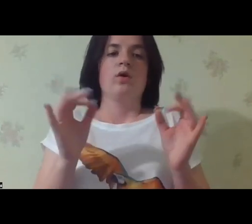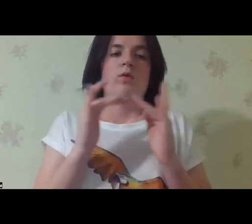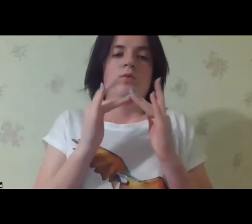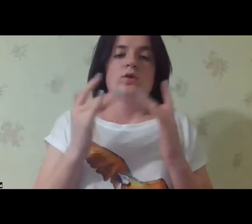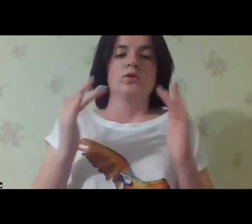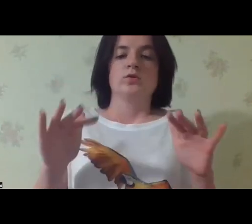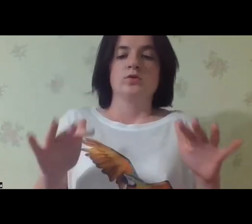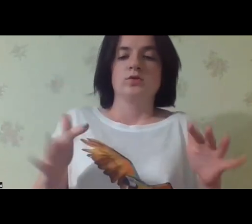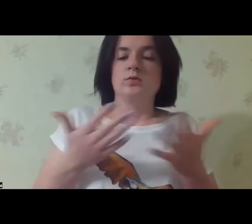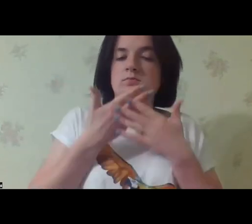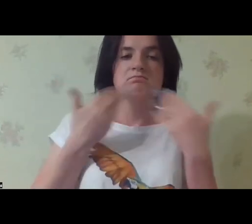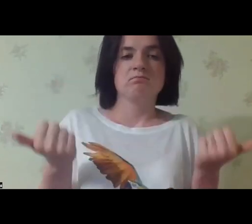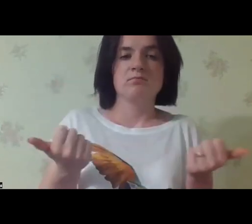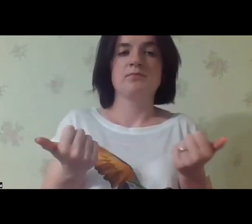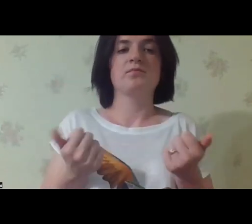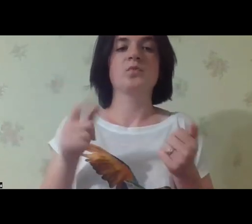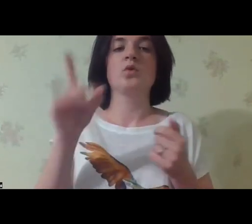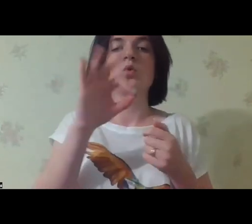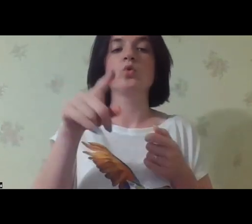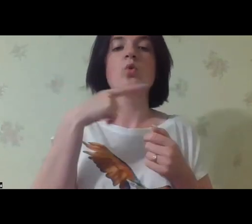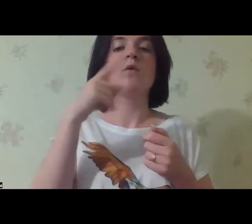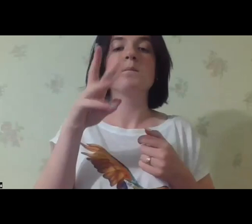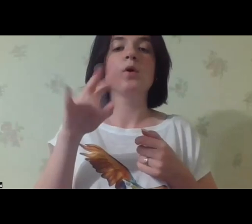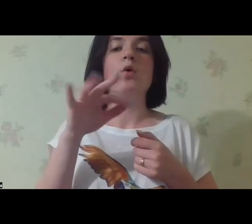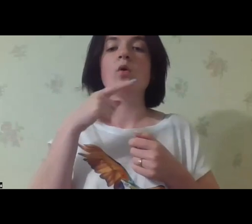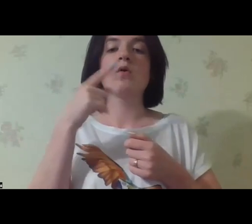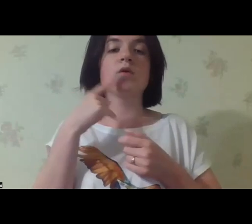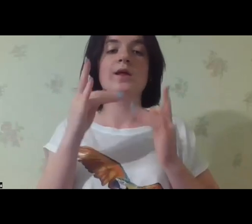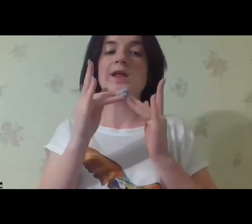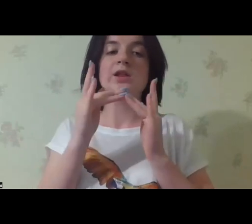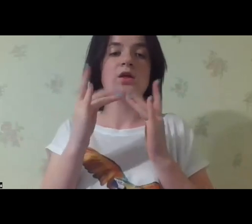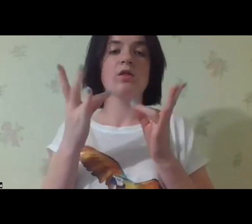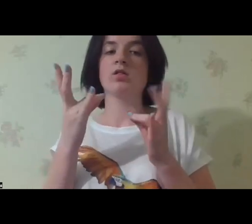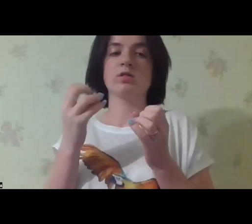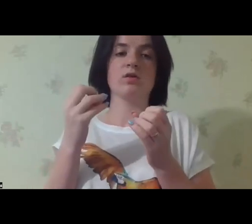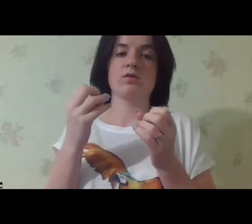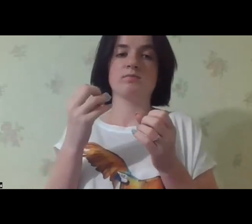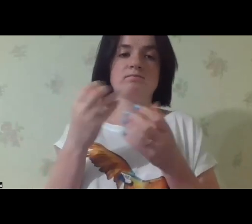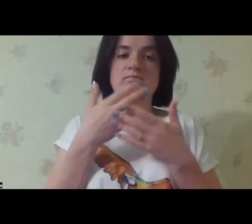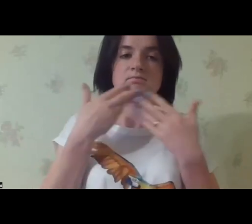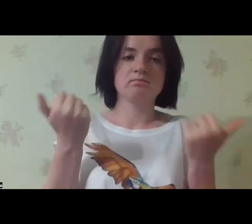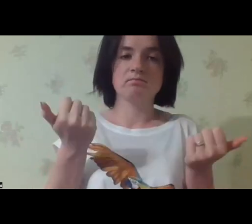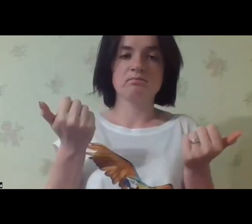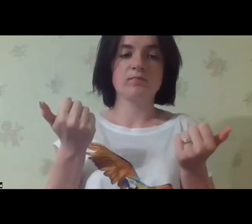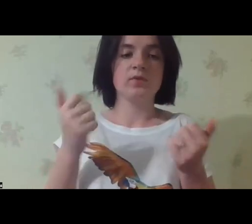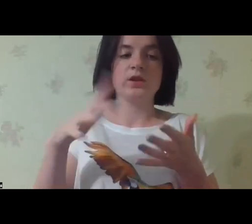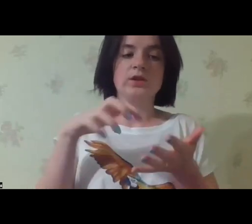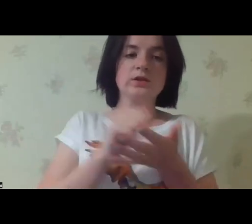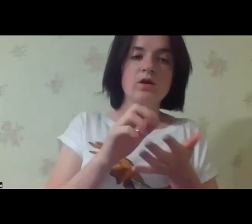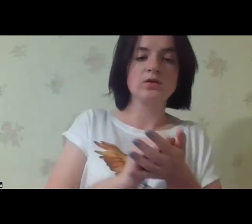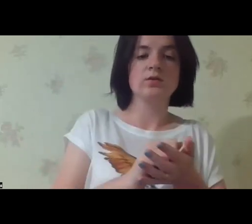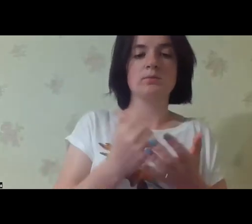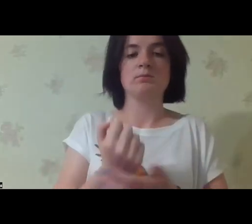normal life in the institution, not even close. This is what Mikola was saying, the institutions,